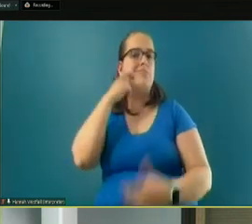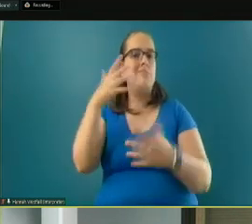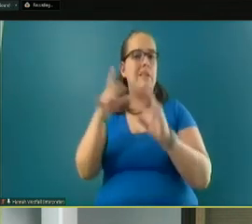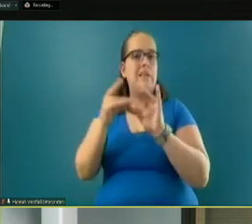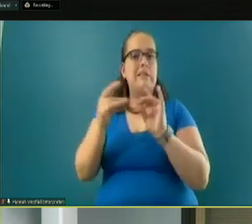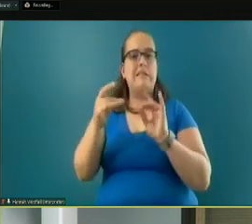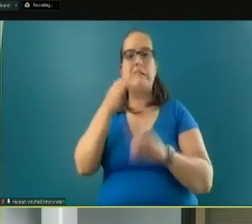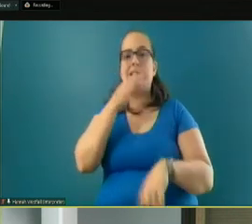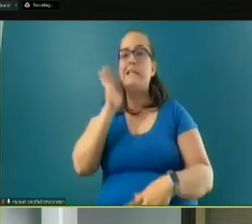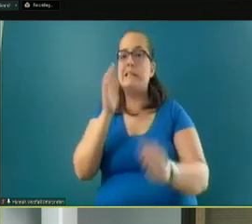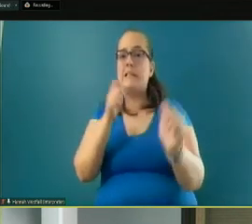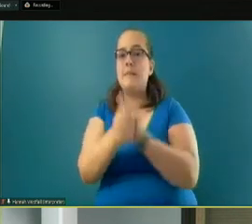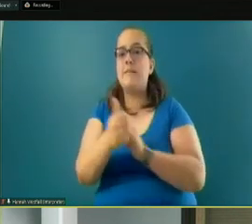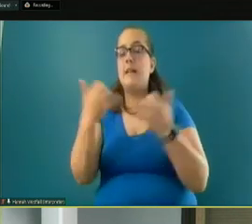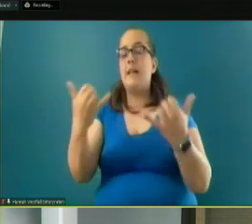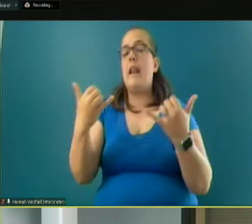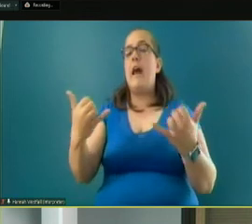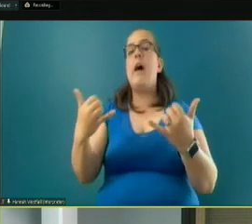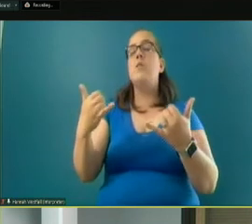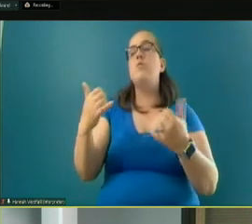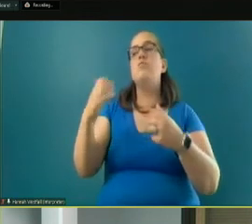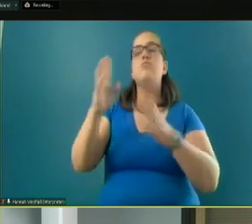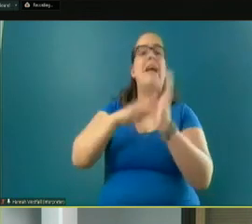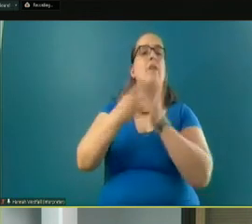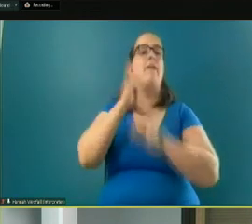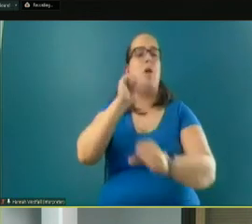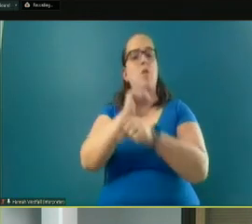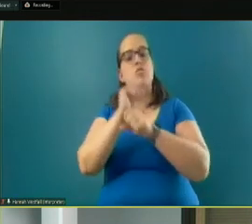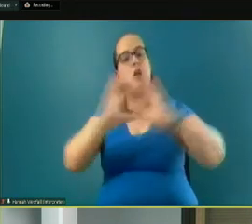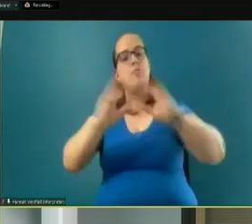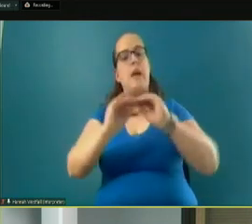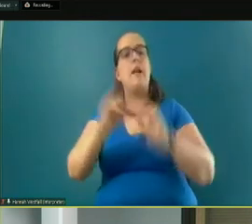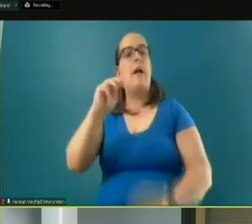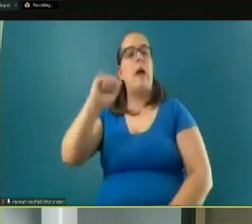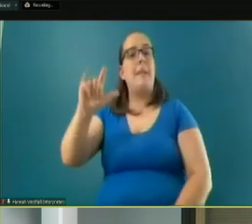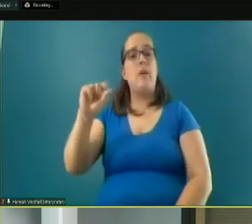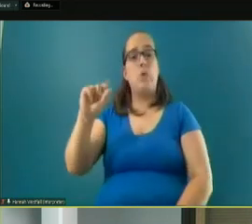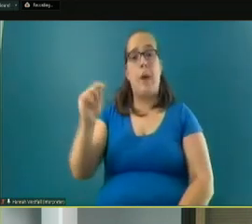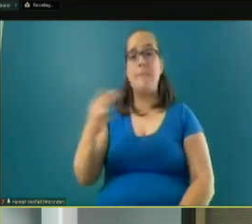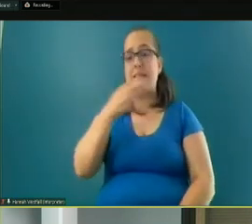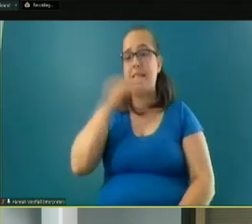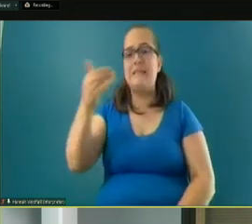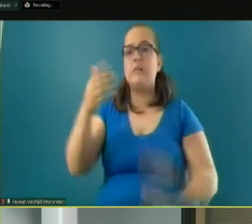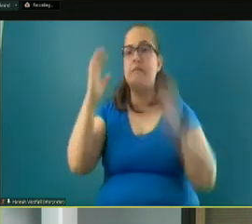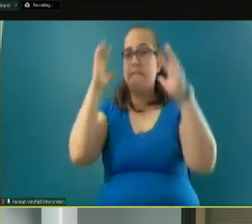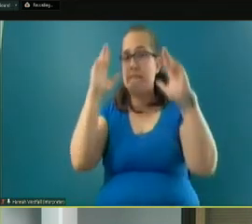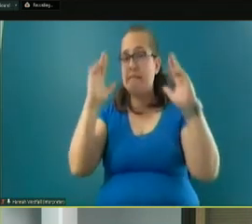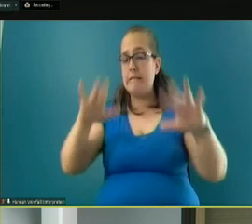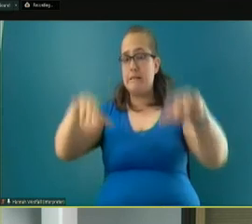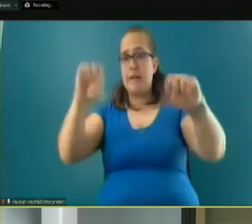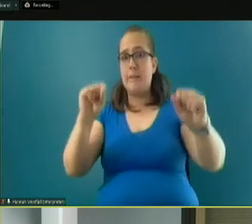It's now scheduled for a work session here on May 20th coming up in just a couple of days, and then hopefully adoption by the legislature